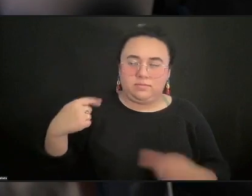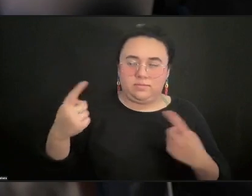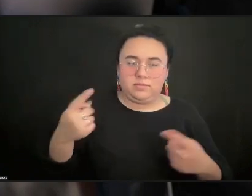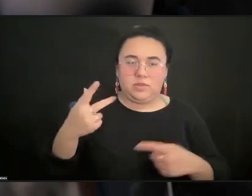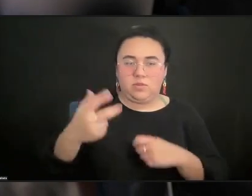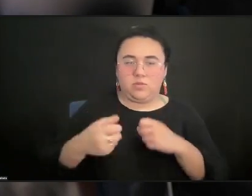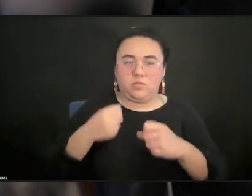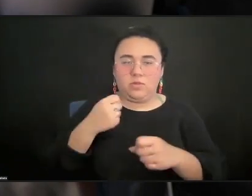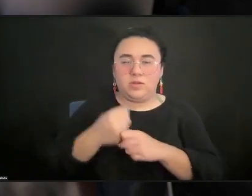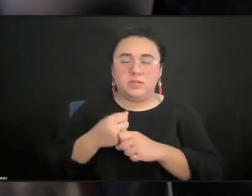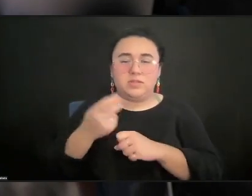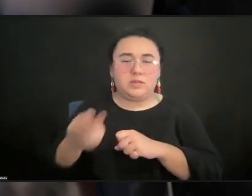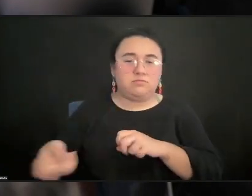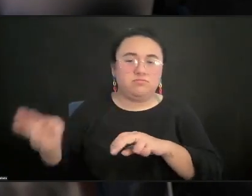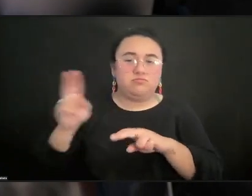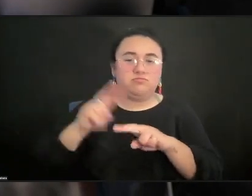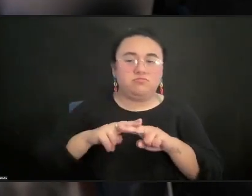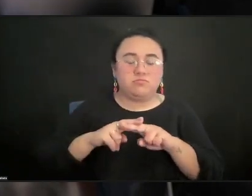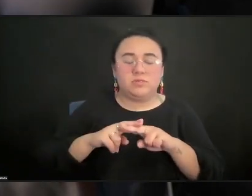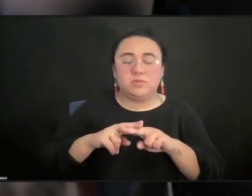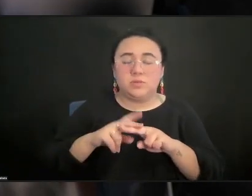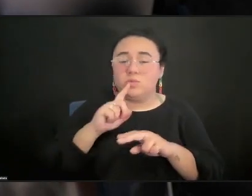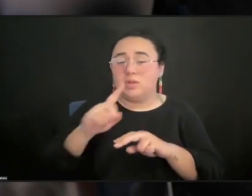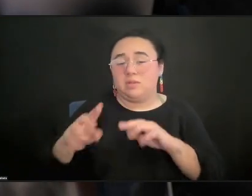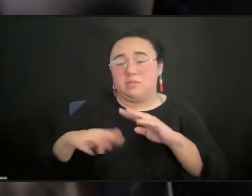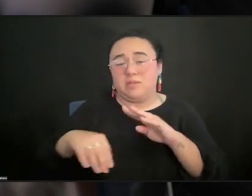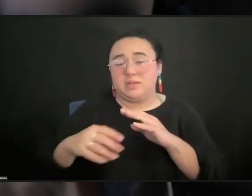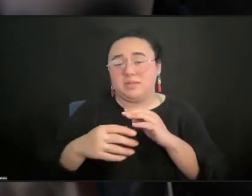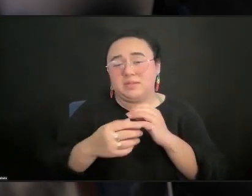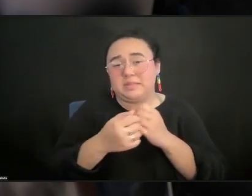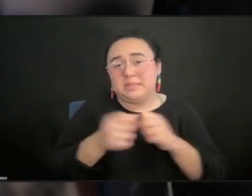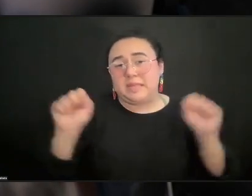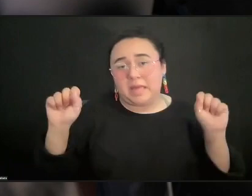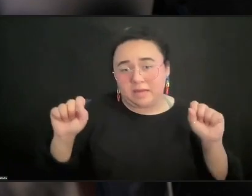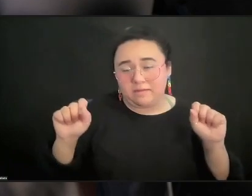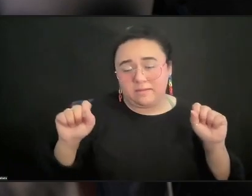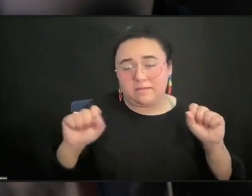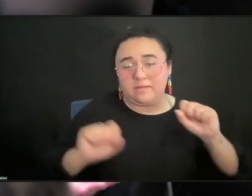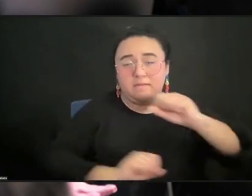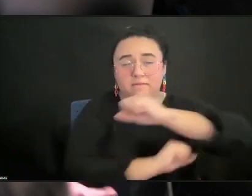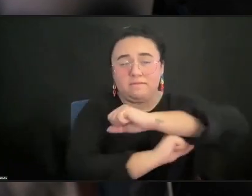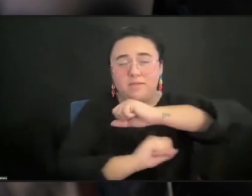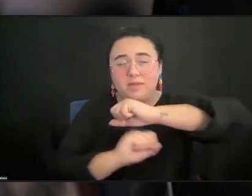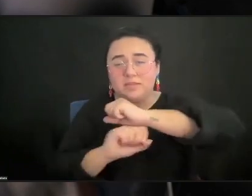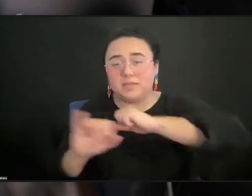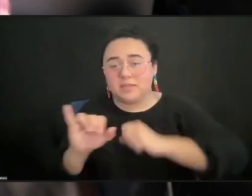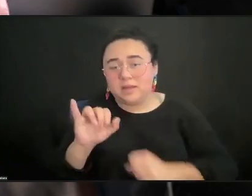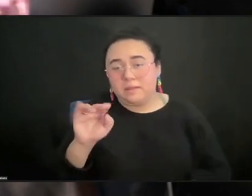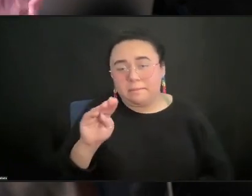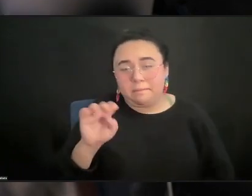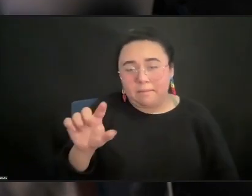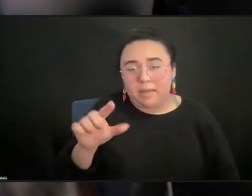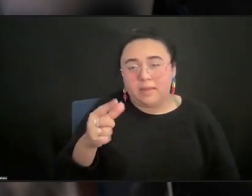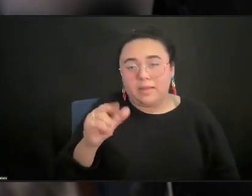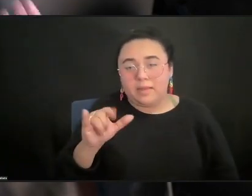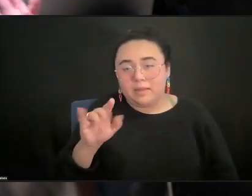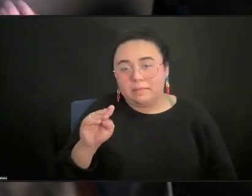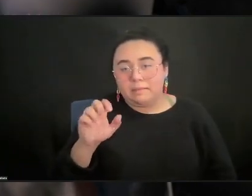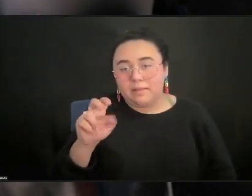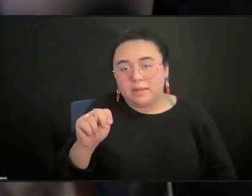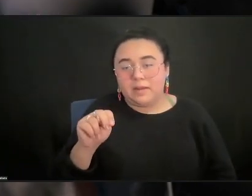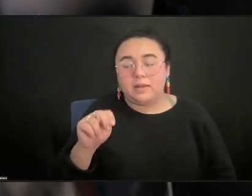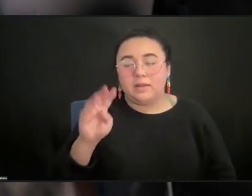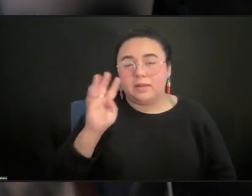saved, and also the foundations like Mellon, like Gilman, like the ones that came up with